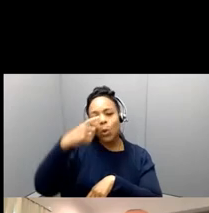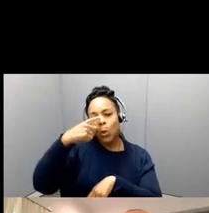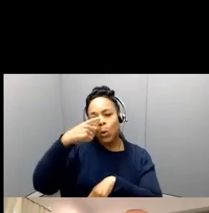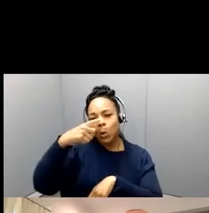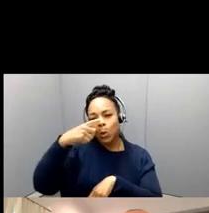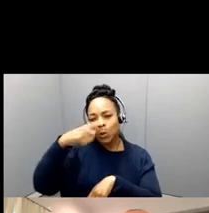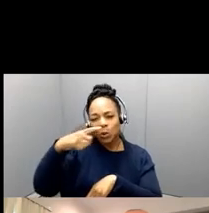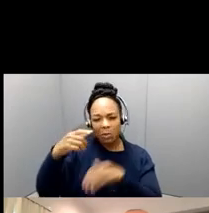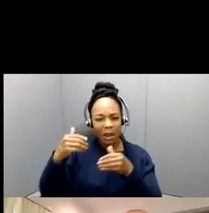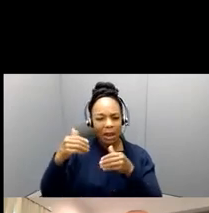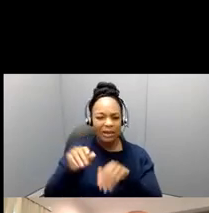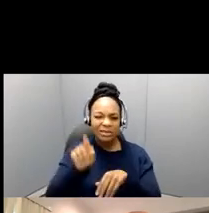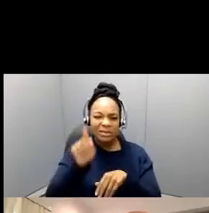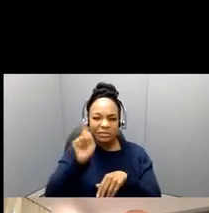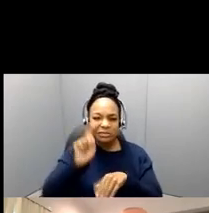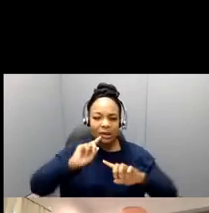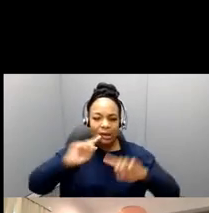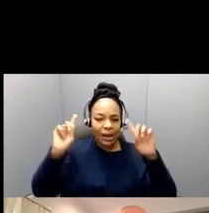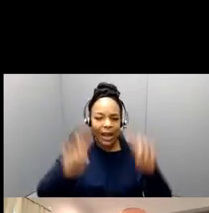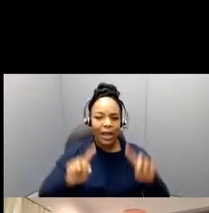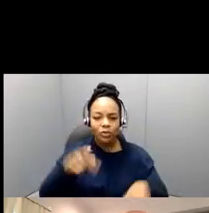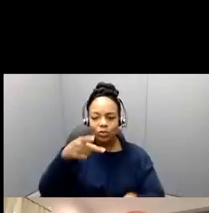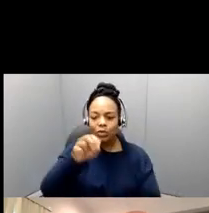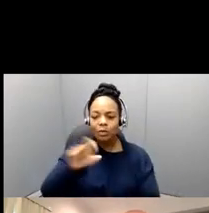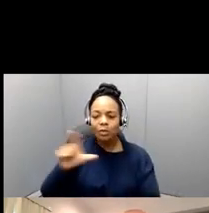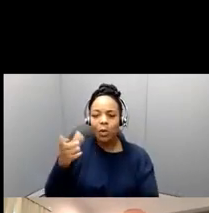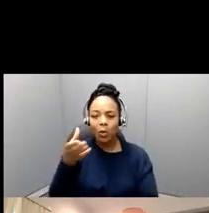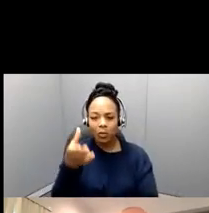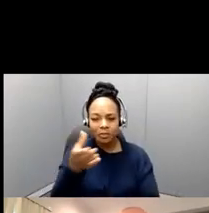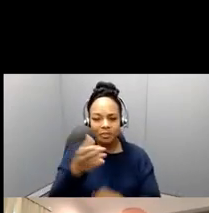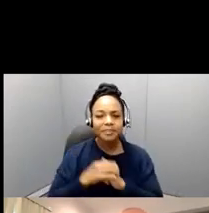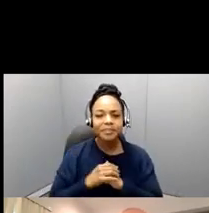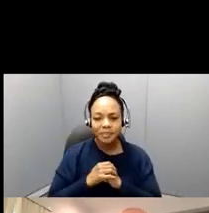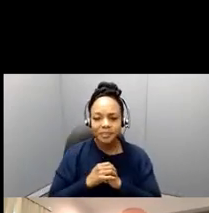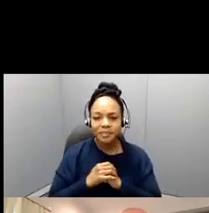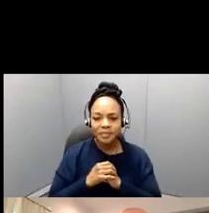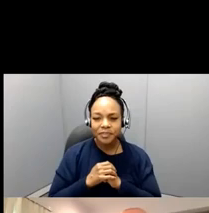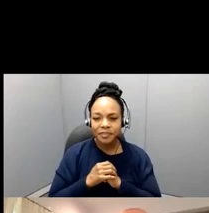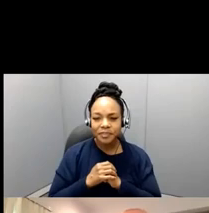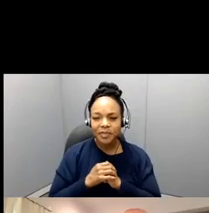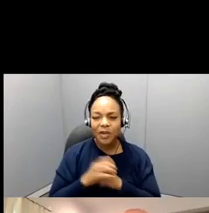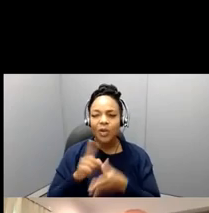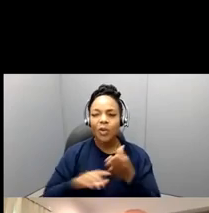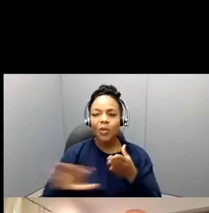this poll, where you can please, where you're indicating your primary role.